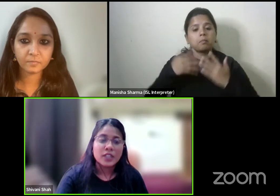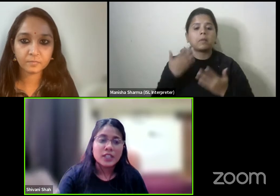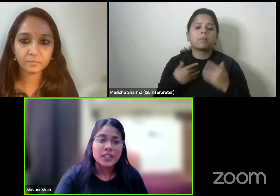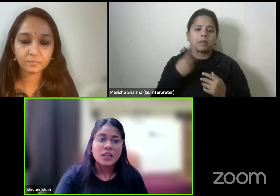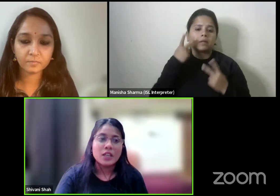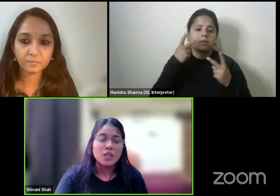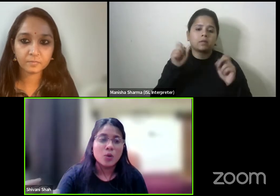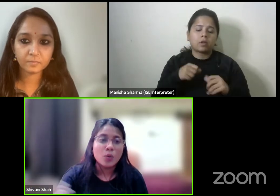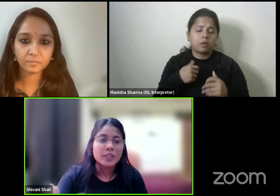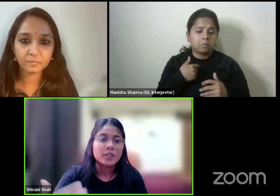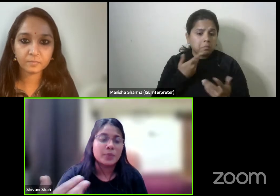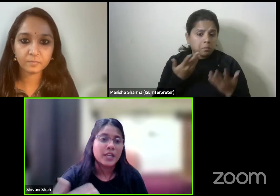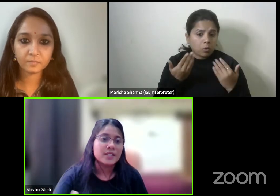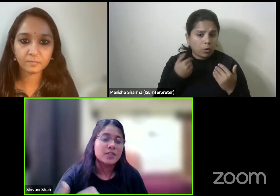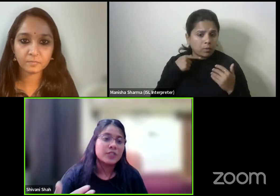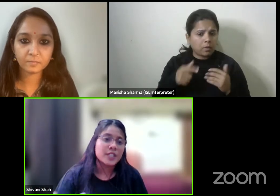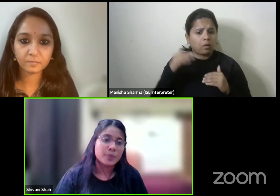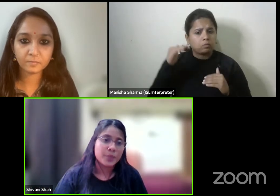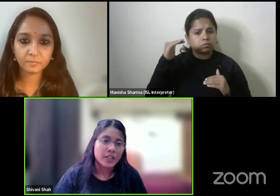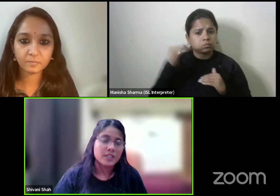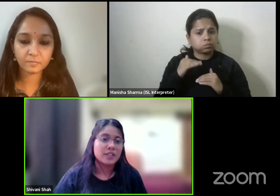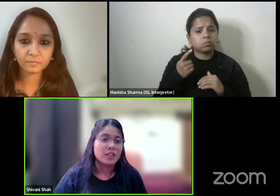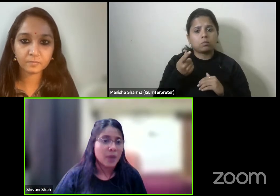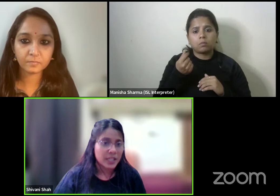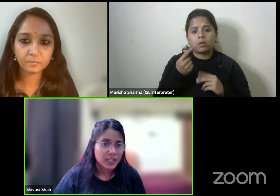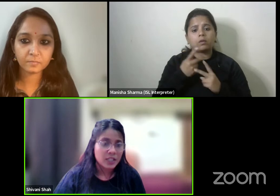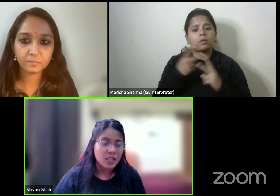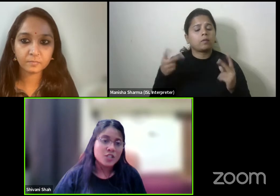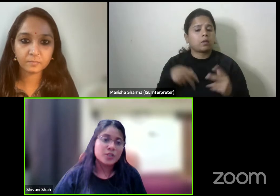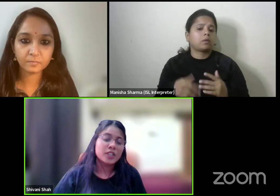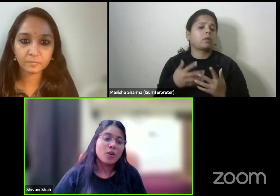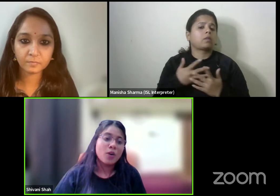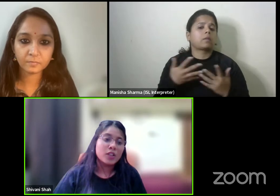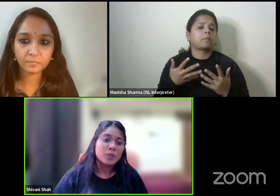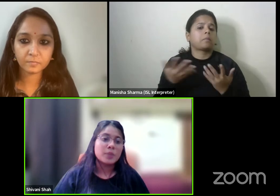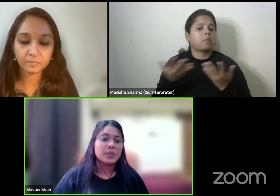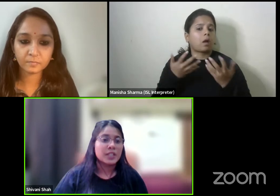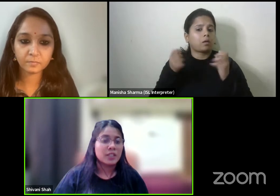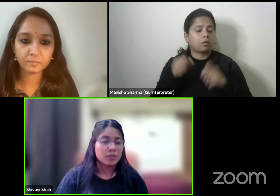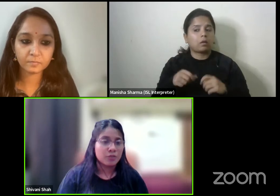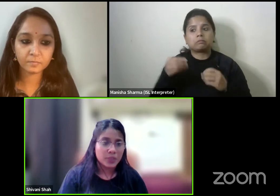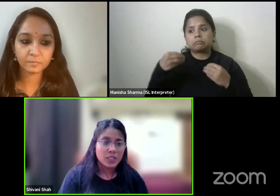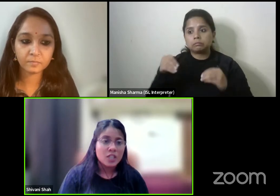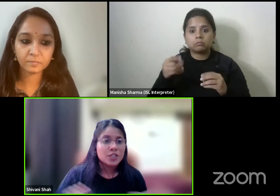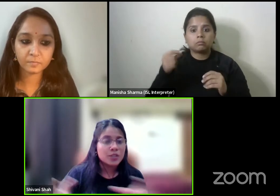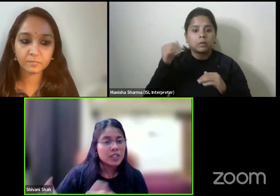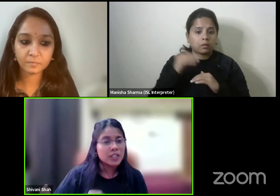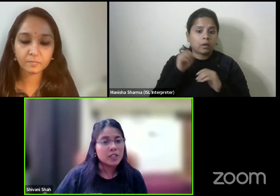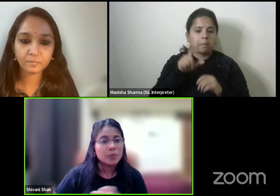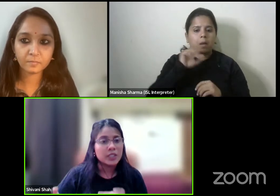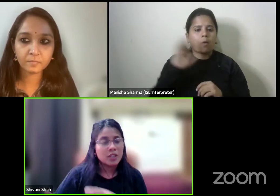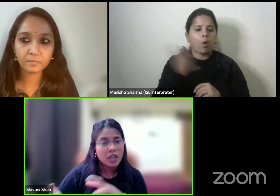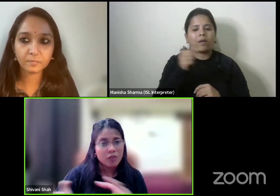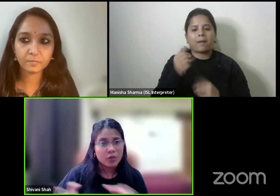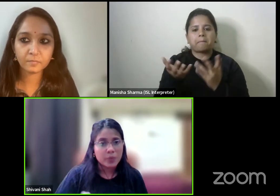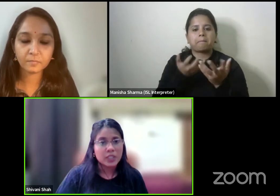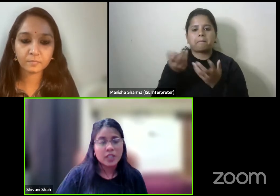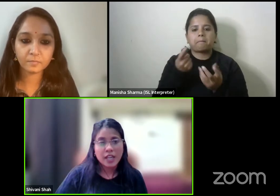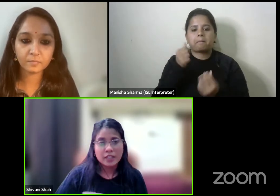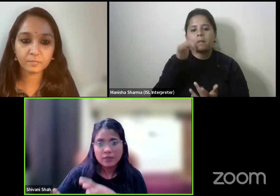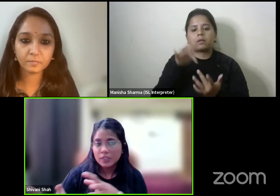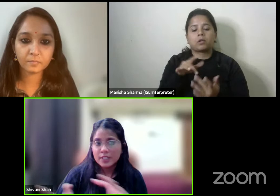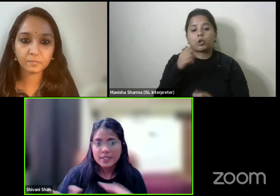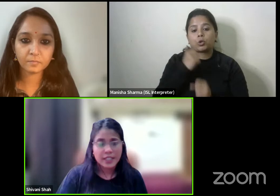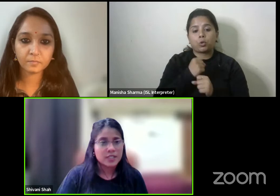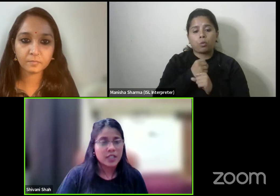at can we really lower the prices of these products in the market so that all the people can afford it so little bit government